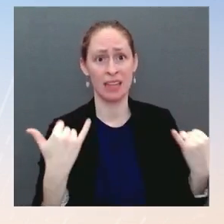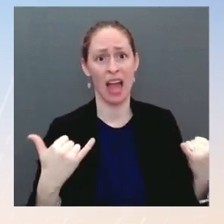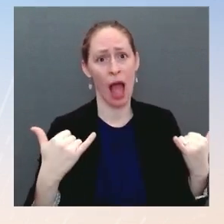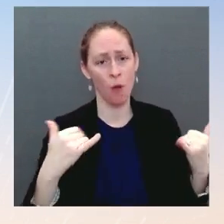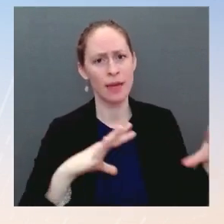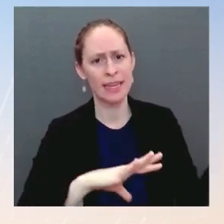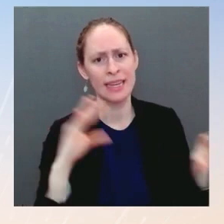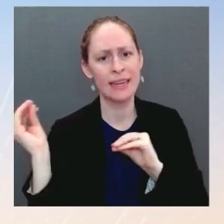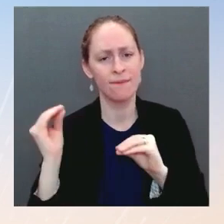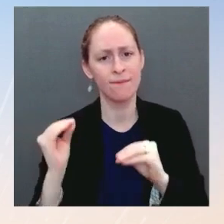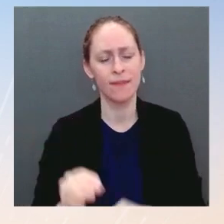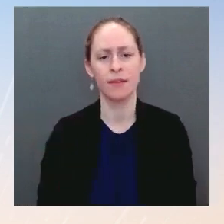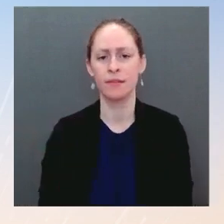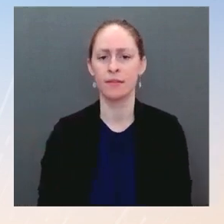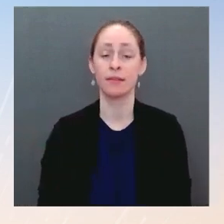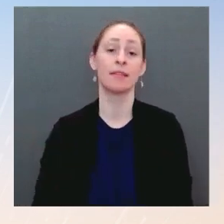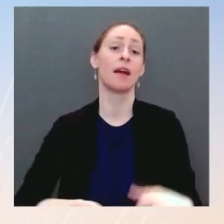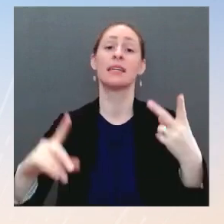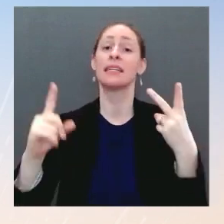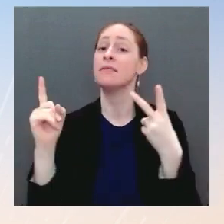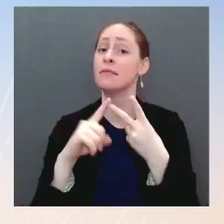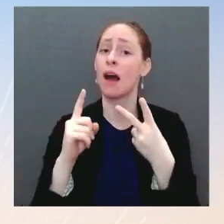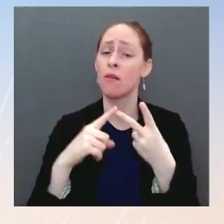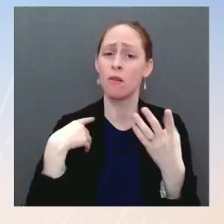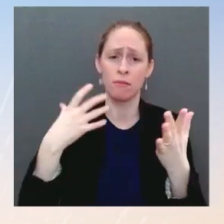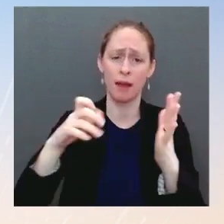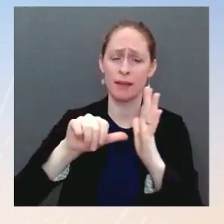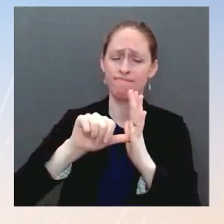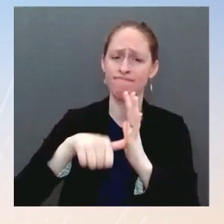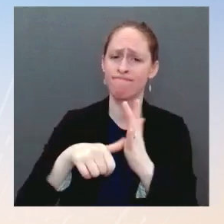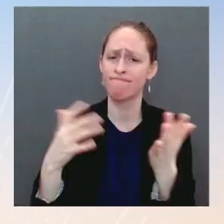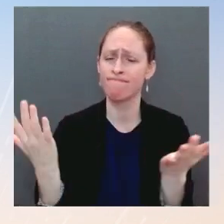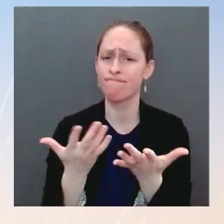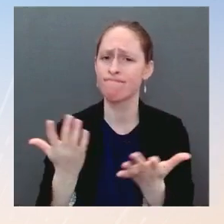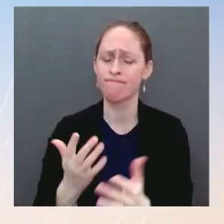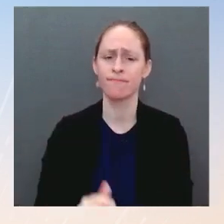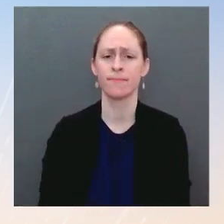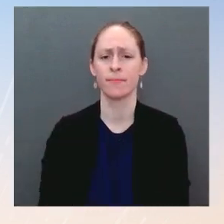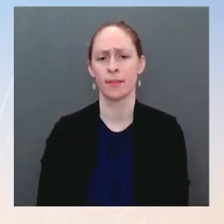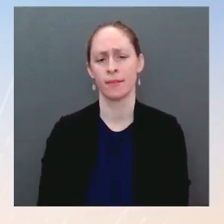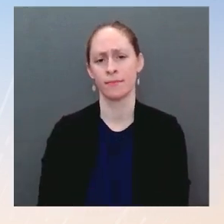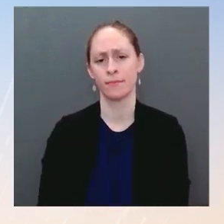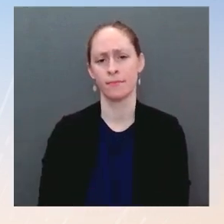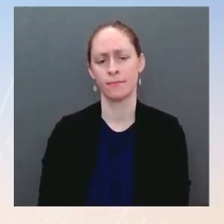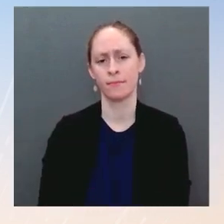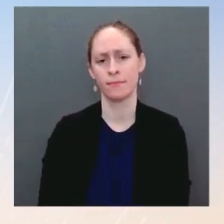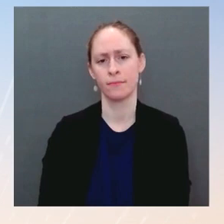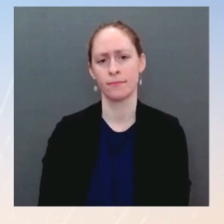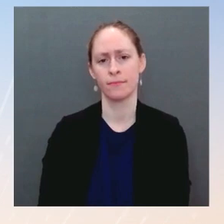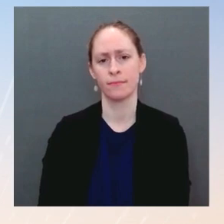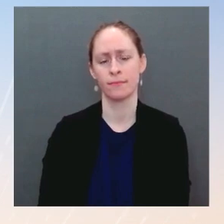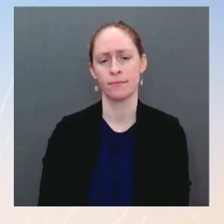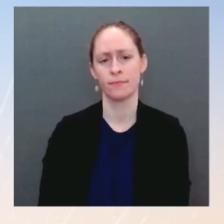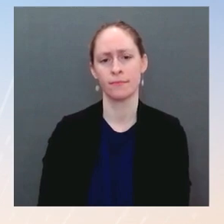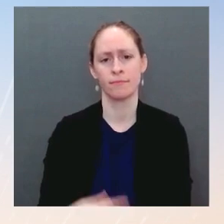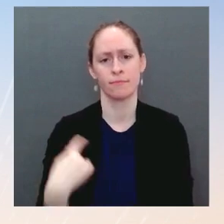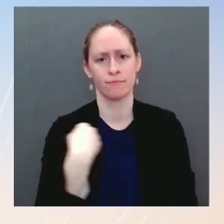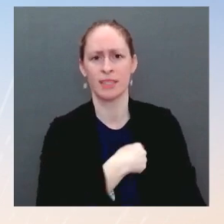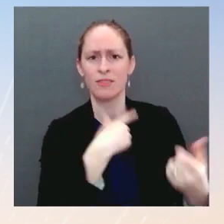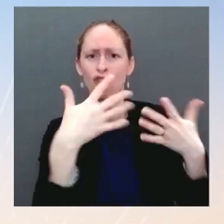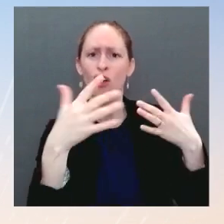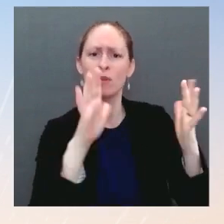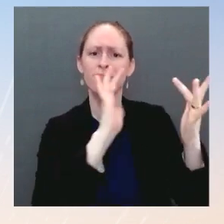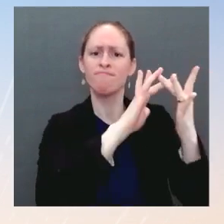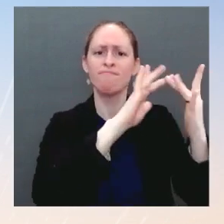impact, I would say, is that we're in close consultation with our European partners about their own security concerns